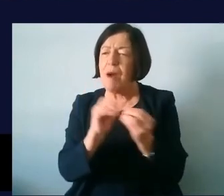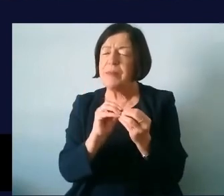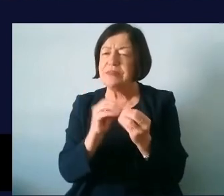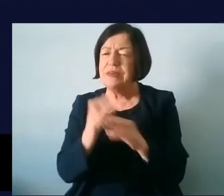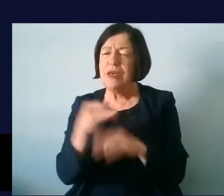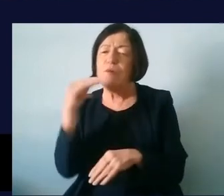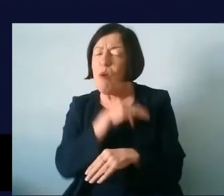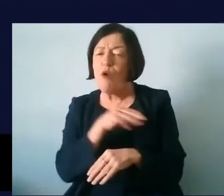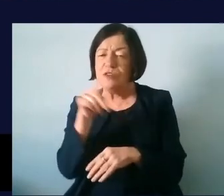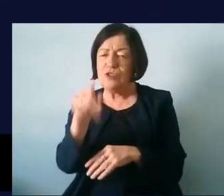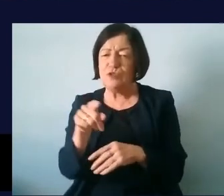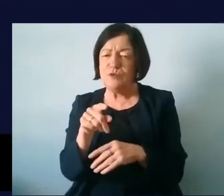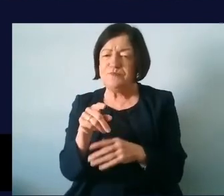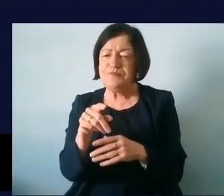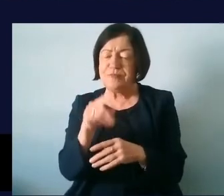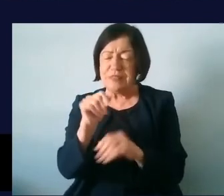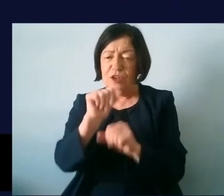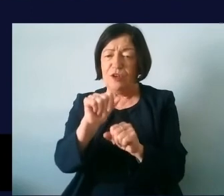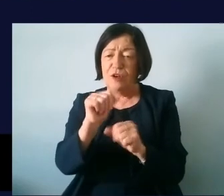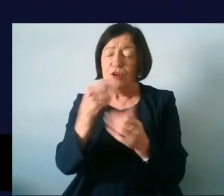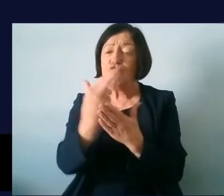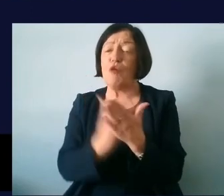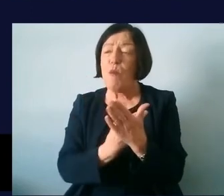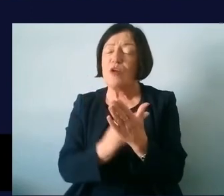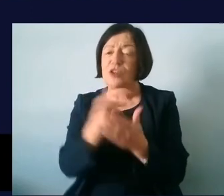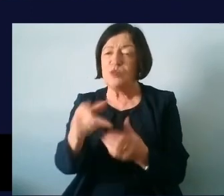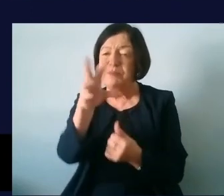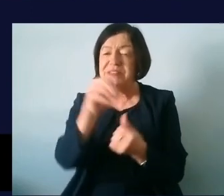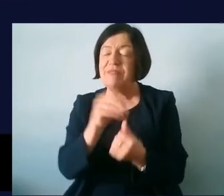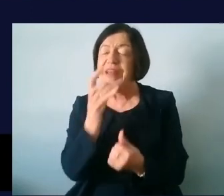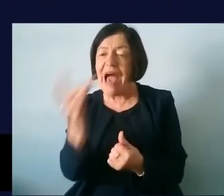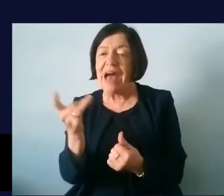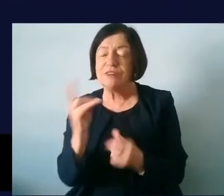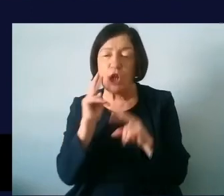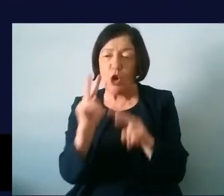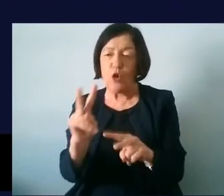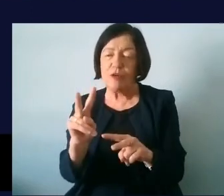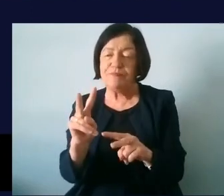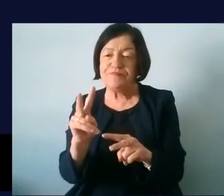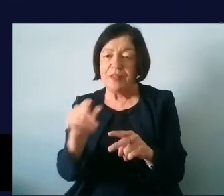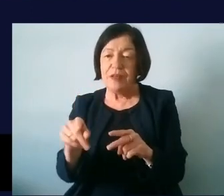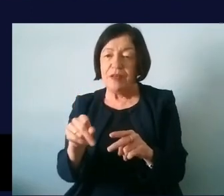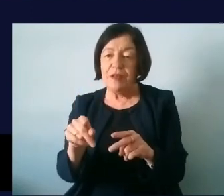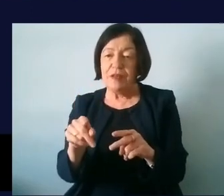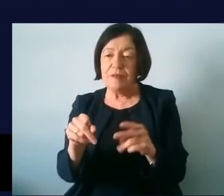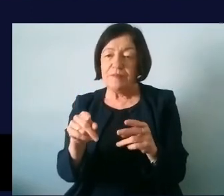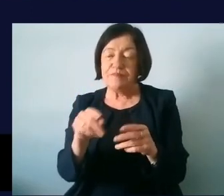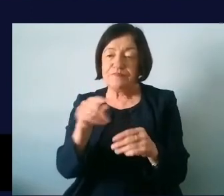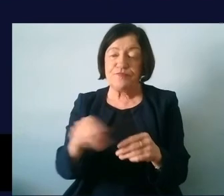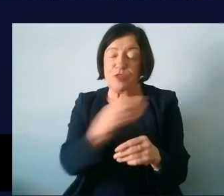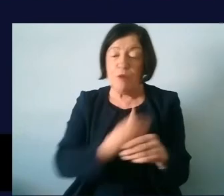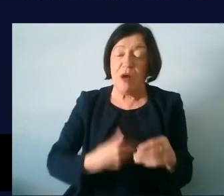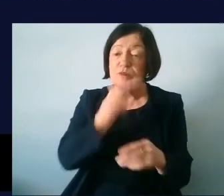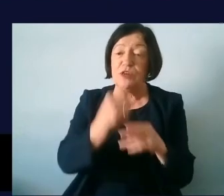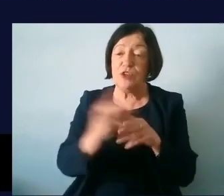as you said in your report you were specifically asked to look at the protestant boys in working class areas